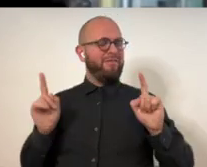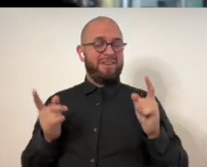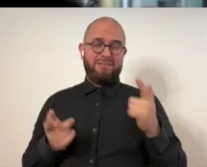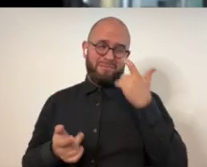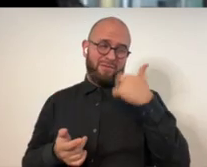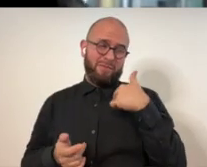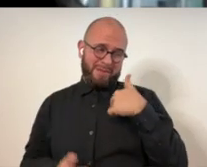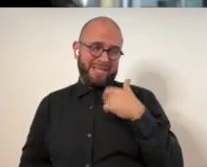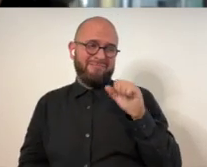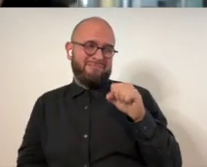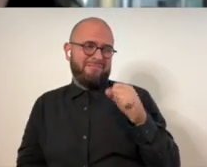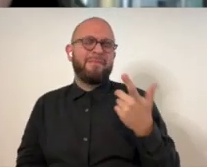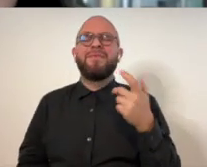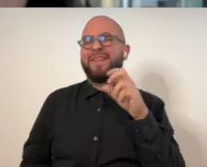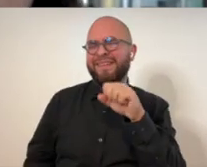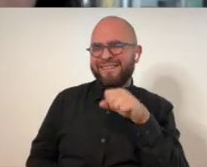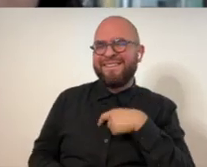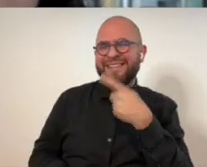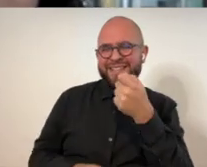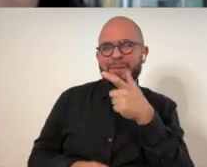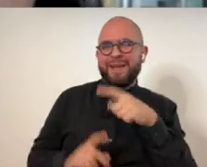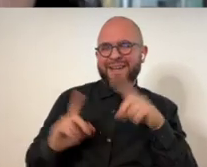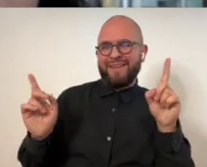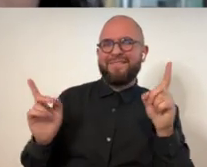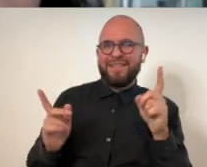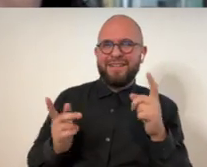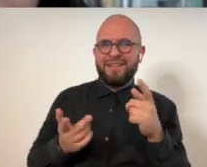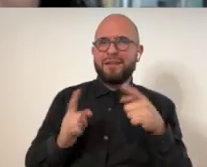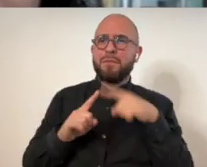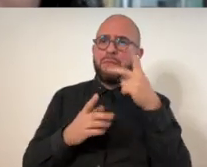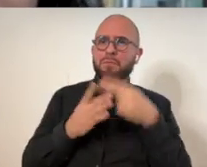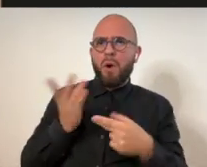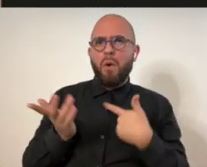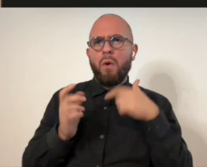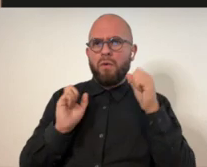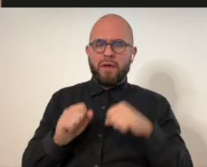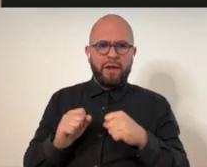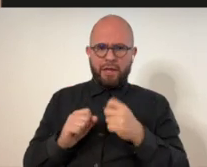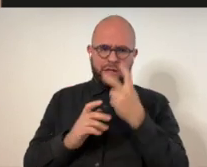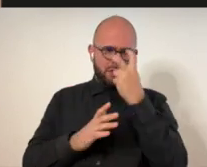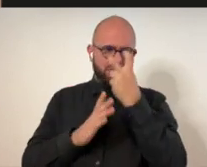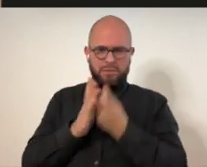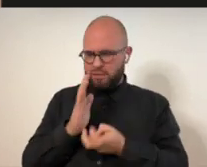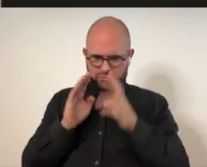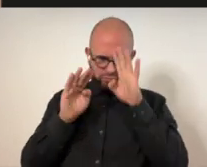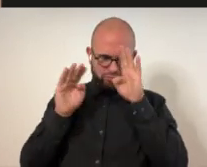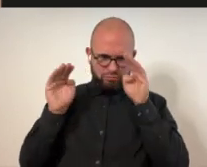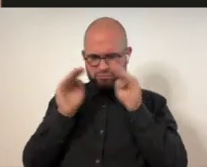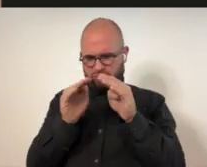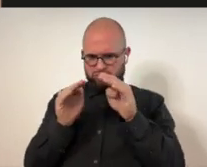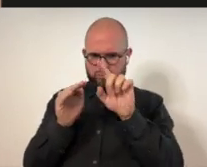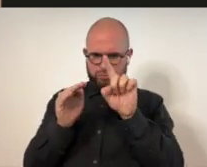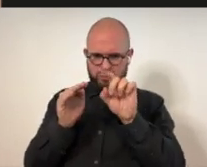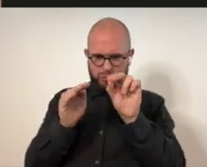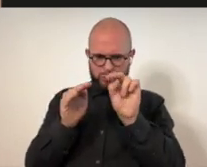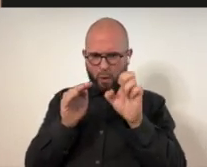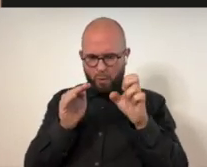very different with that. And it was a really interesting thing to find out. Um, it's, it's a little different. Yes.